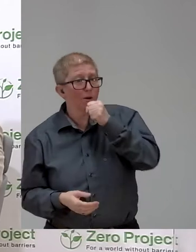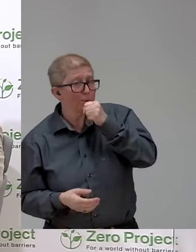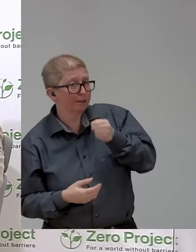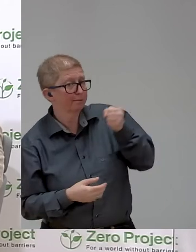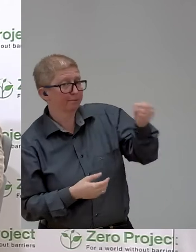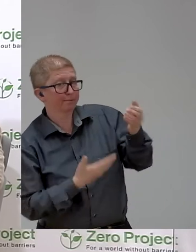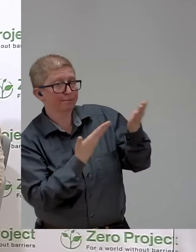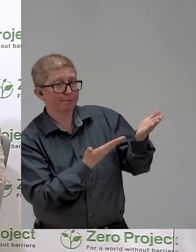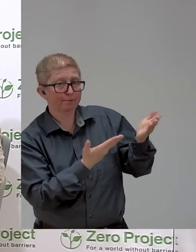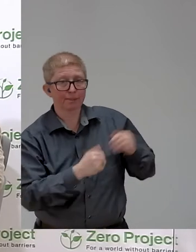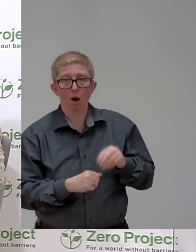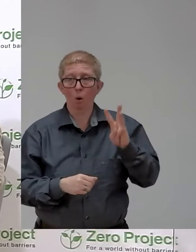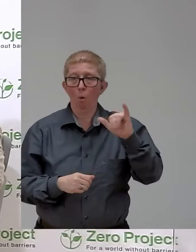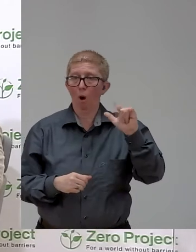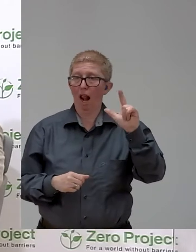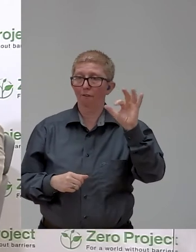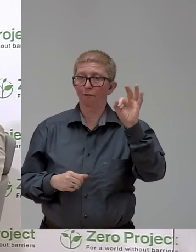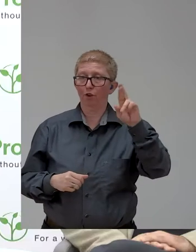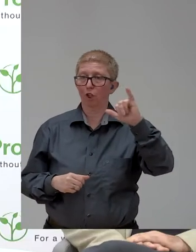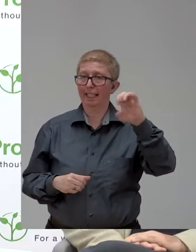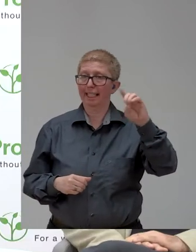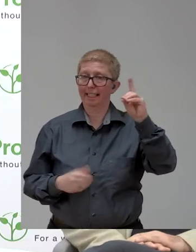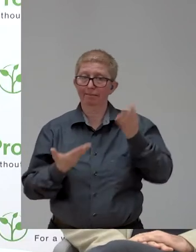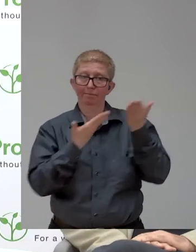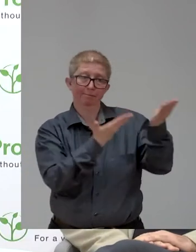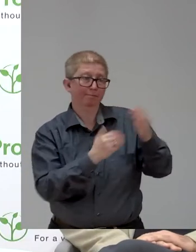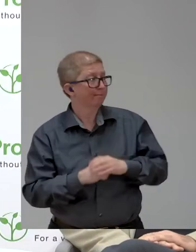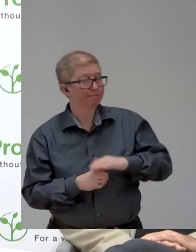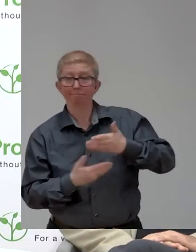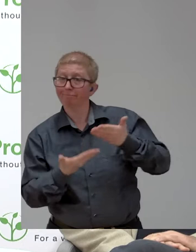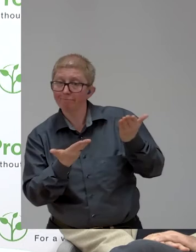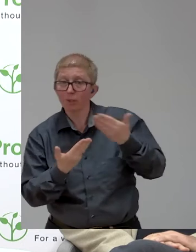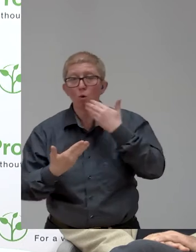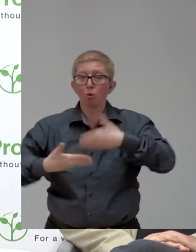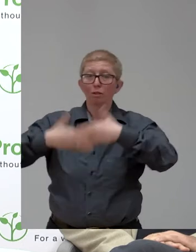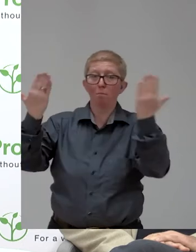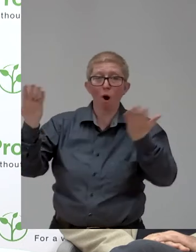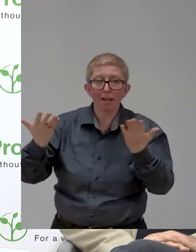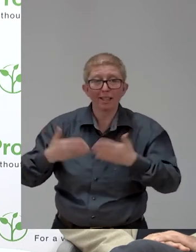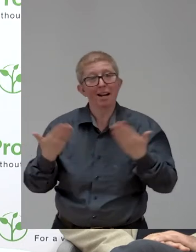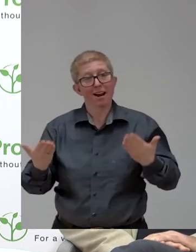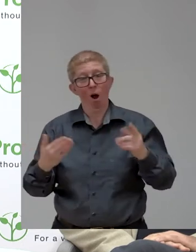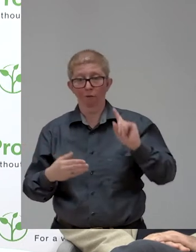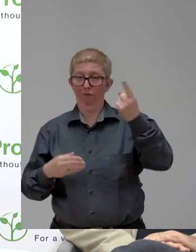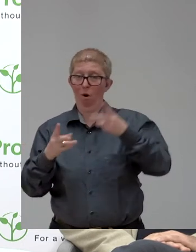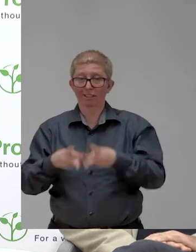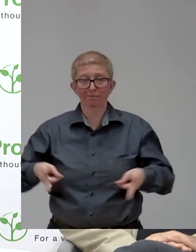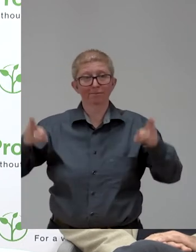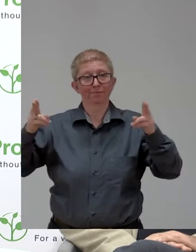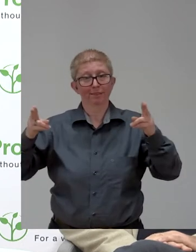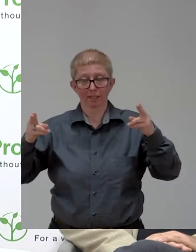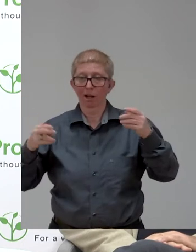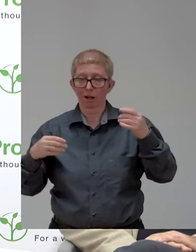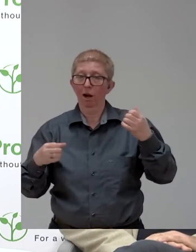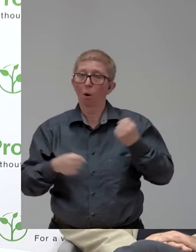Good morning. Welcome to the first edition of the award video of ours. We will have a total of six sessions in order to